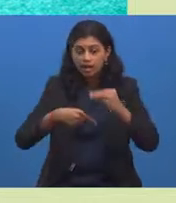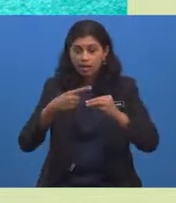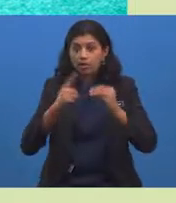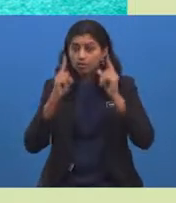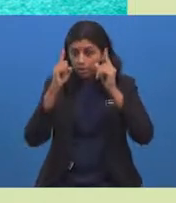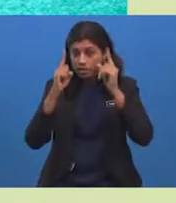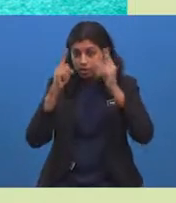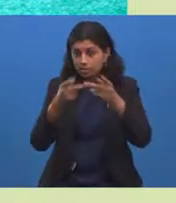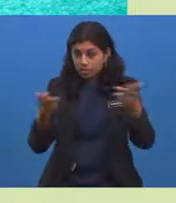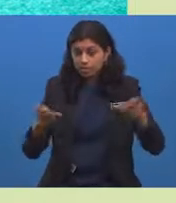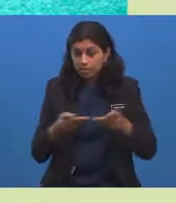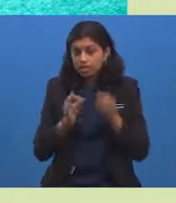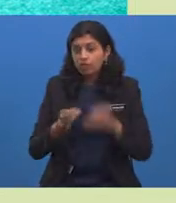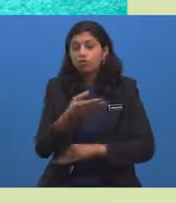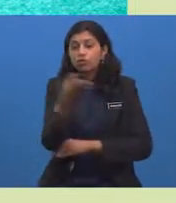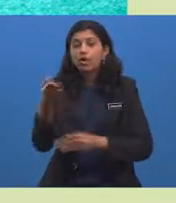postcard to her